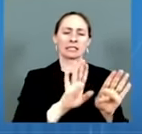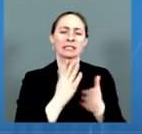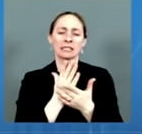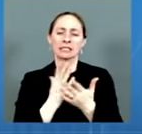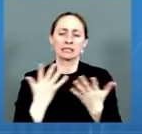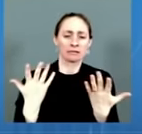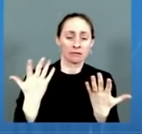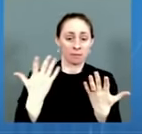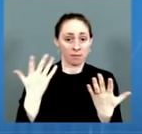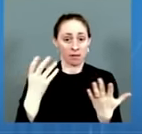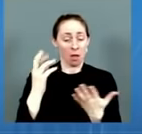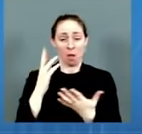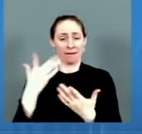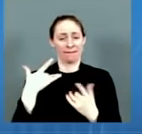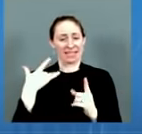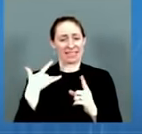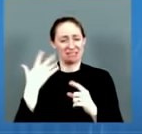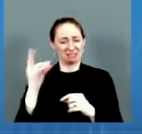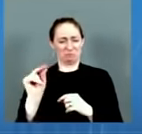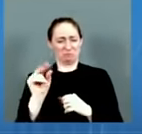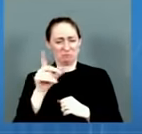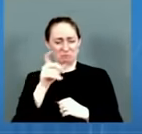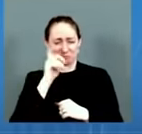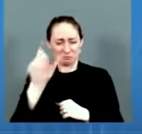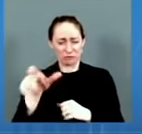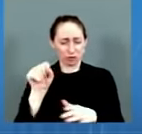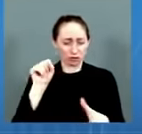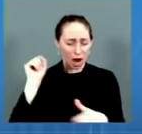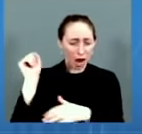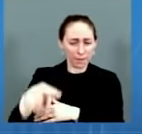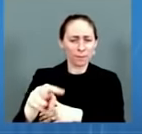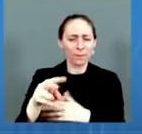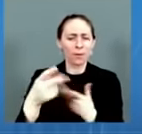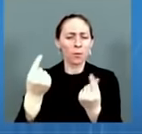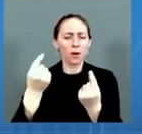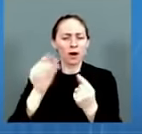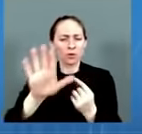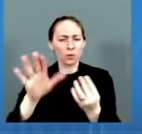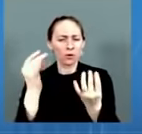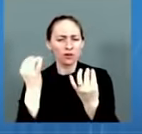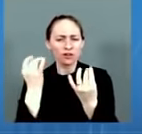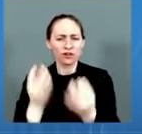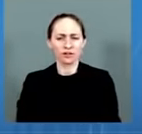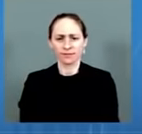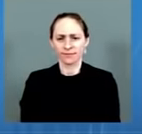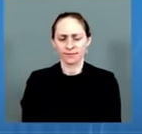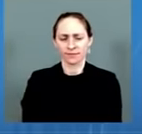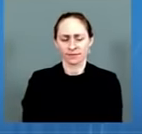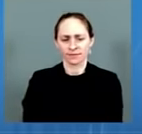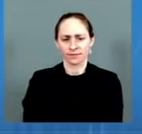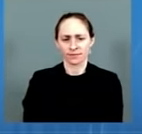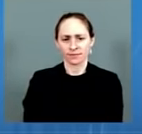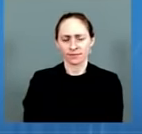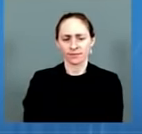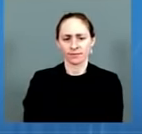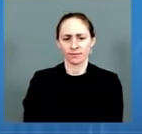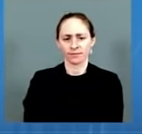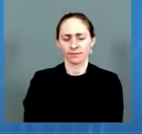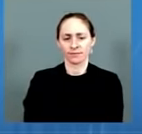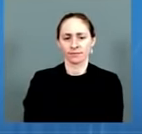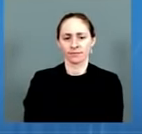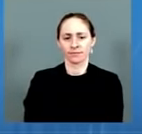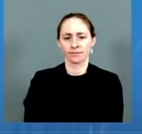Dr. Walensky. Yeah, maybe I'll start, Josh, and just say, you know, our guidance from the CDC has actually been